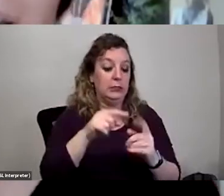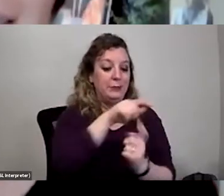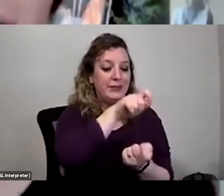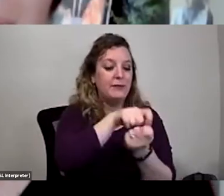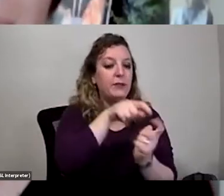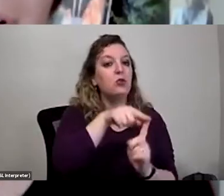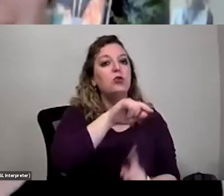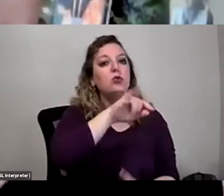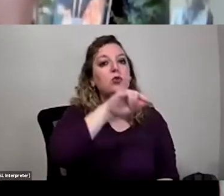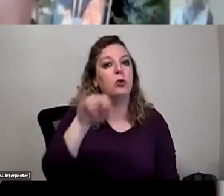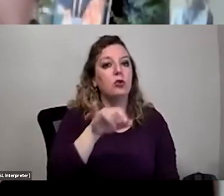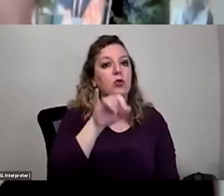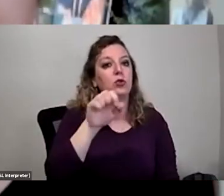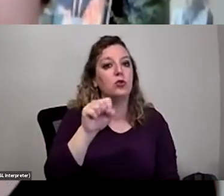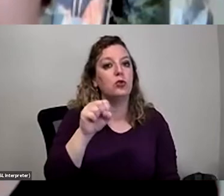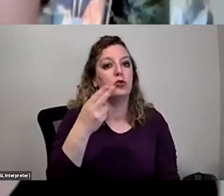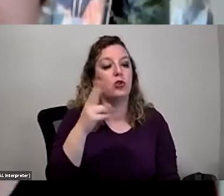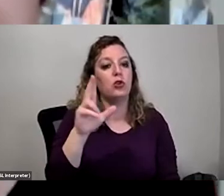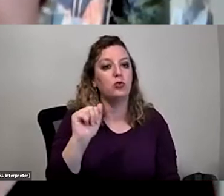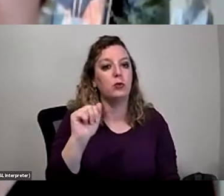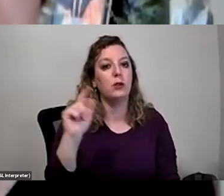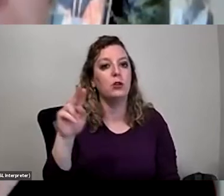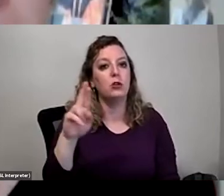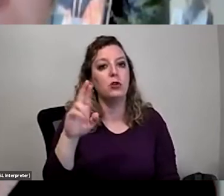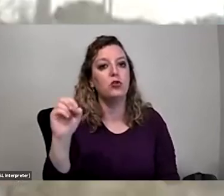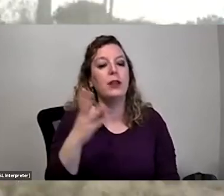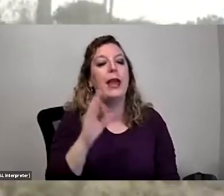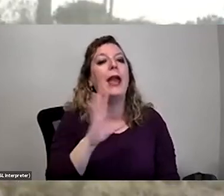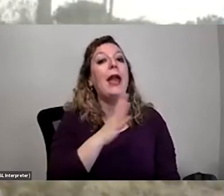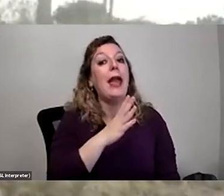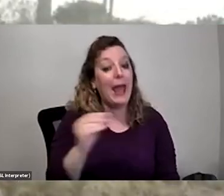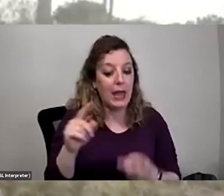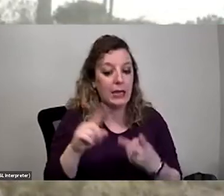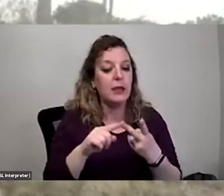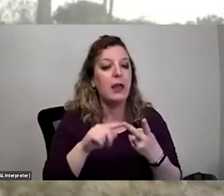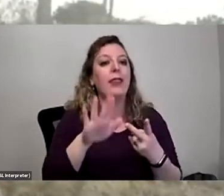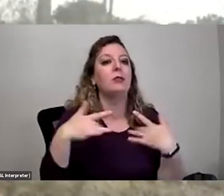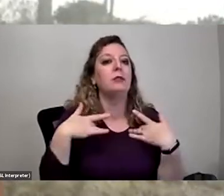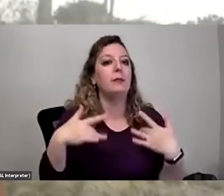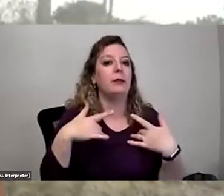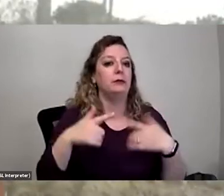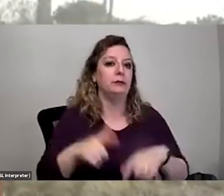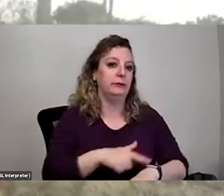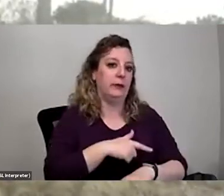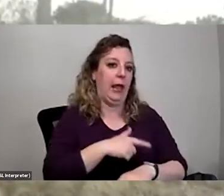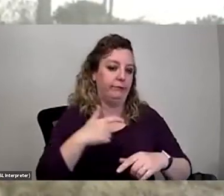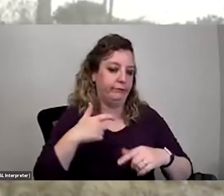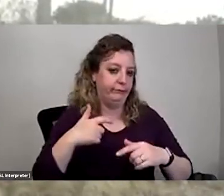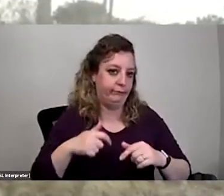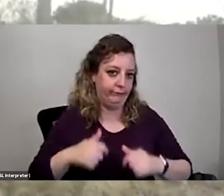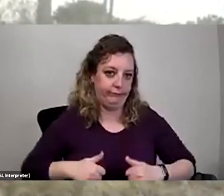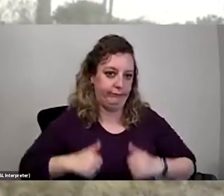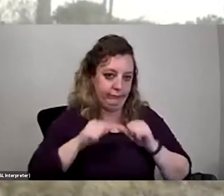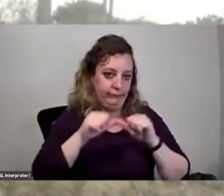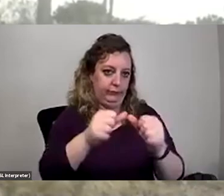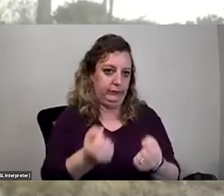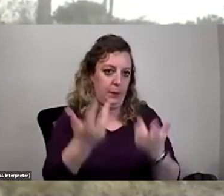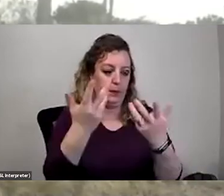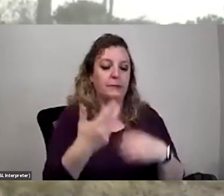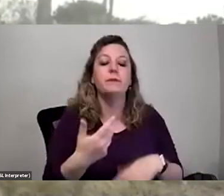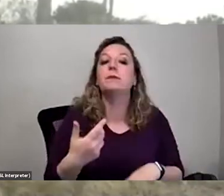And what is their typical lifespan? Yeah, great question. So we do not know